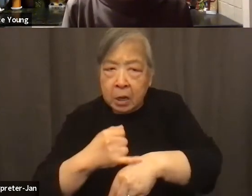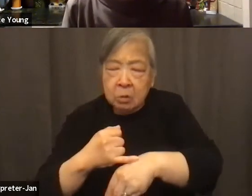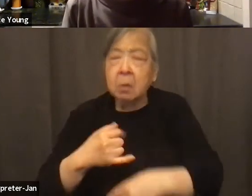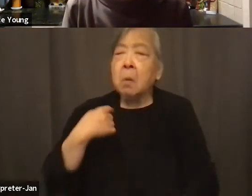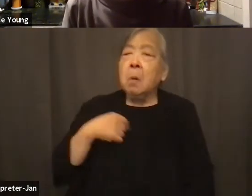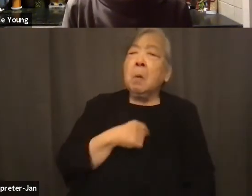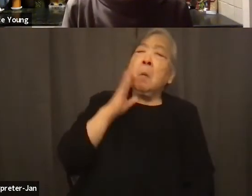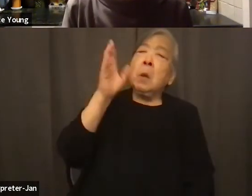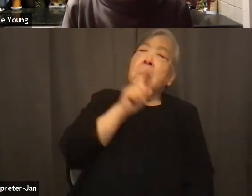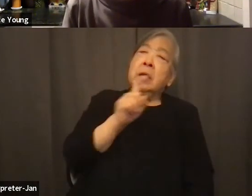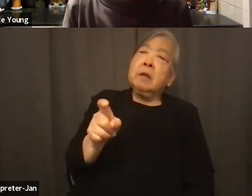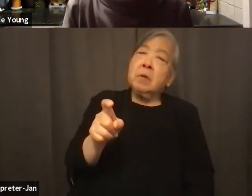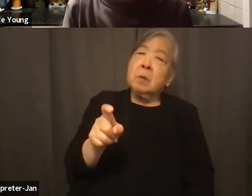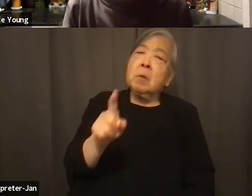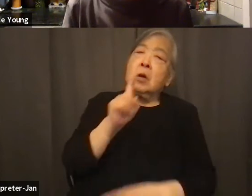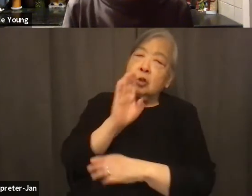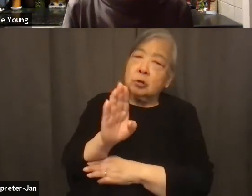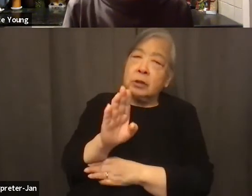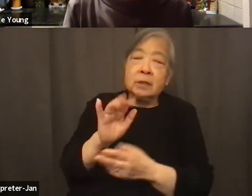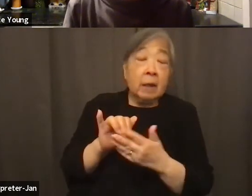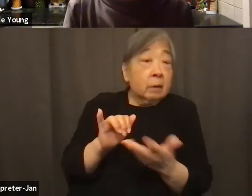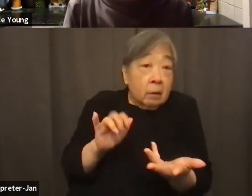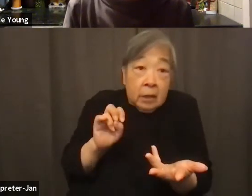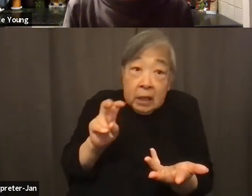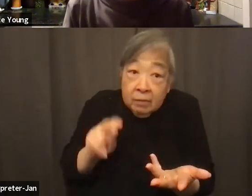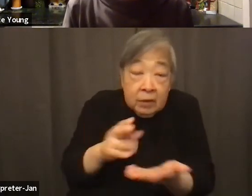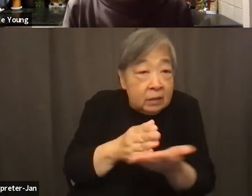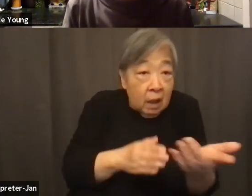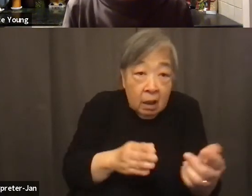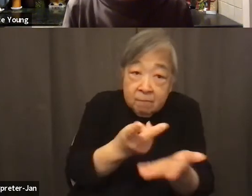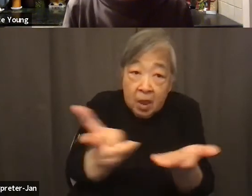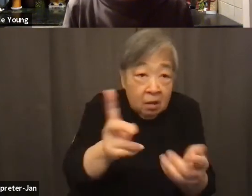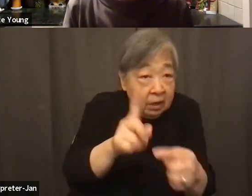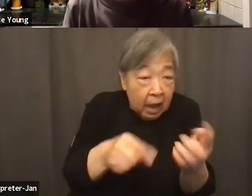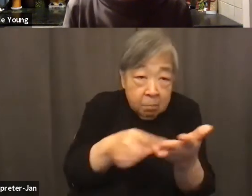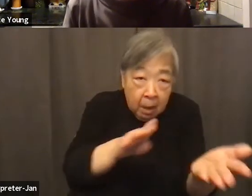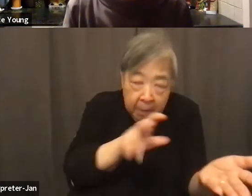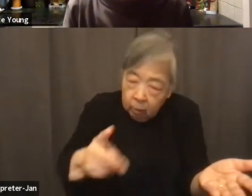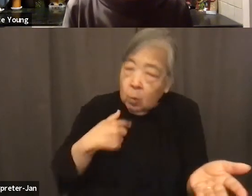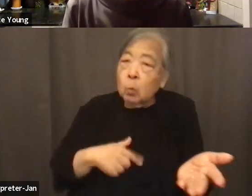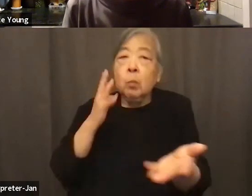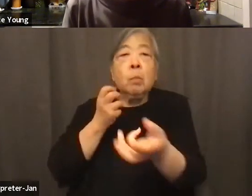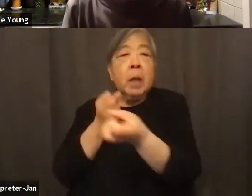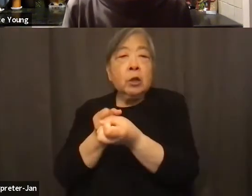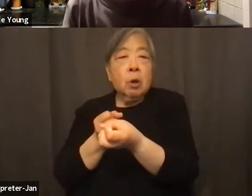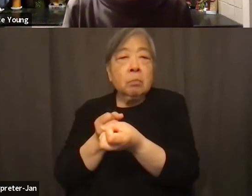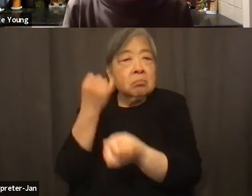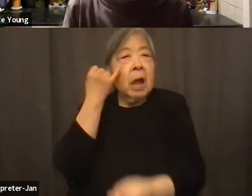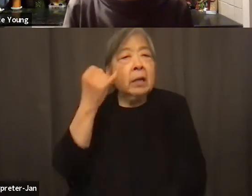the assurance that even if some of them default, we will back you up. So, like the FDIC,